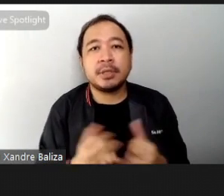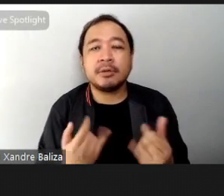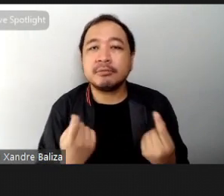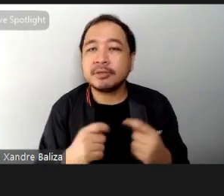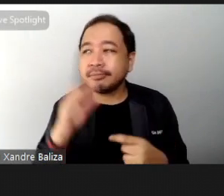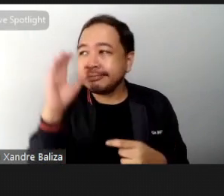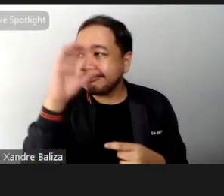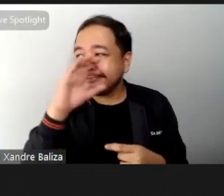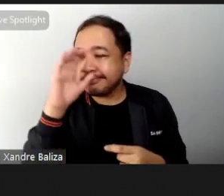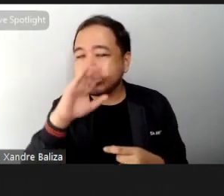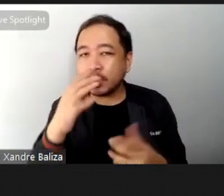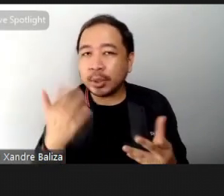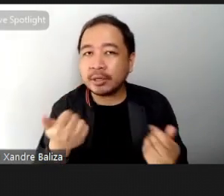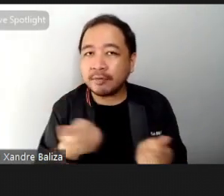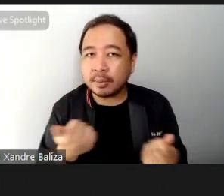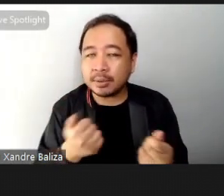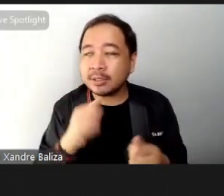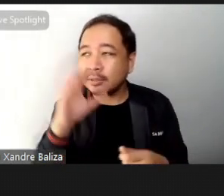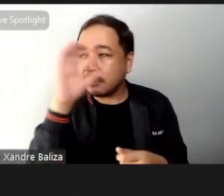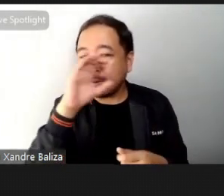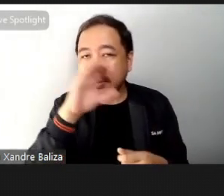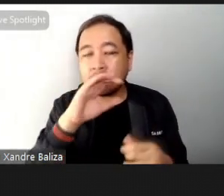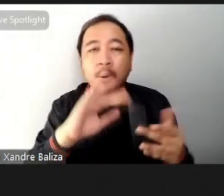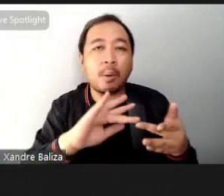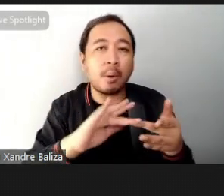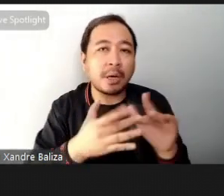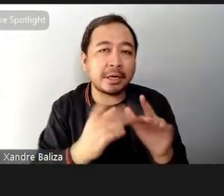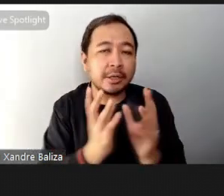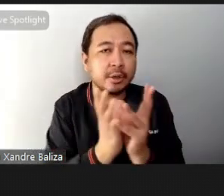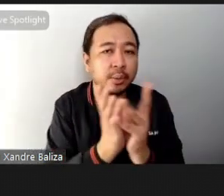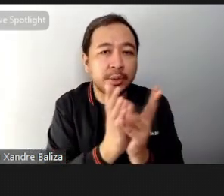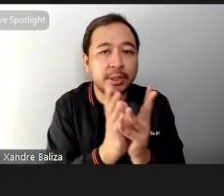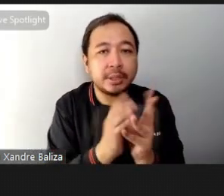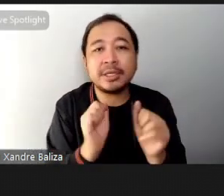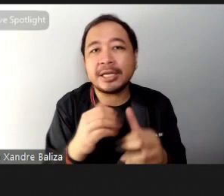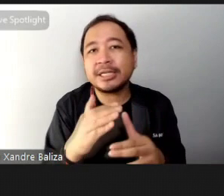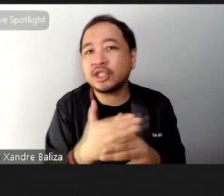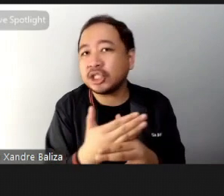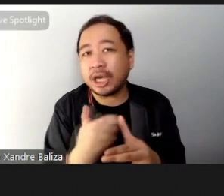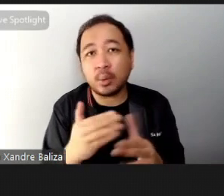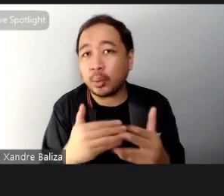you want to find an online community so that you are able to share what you can